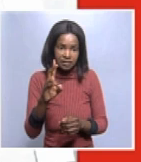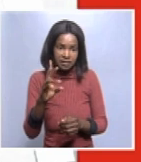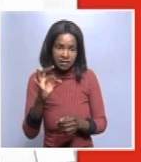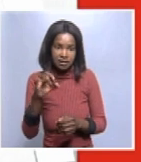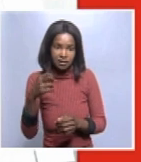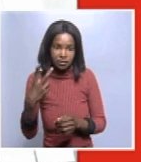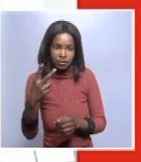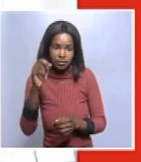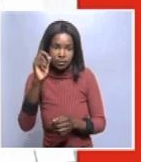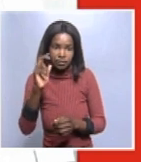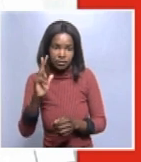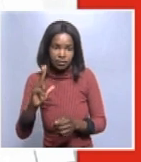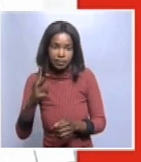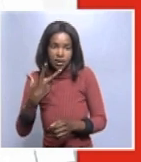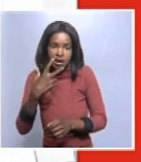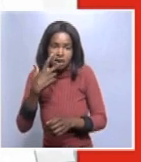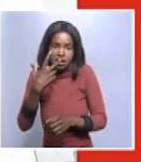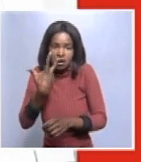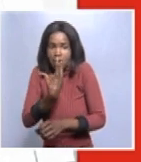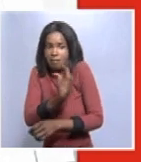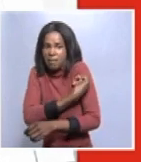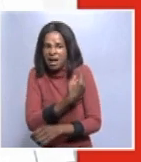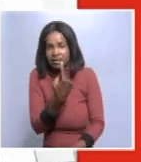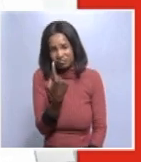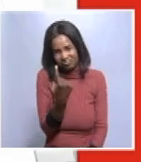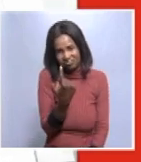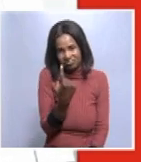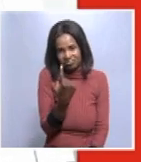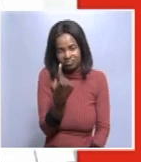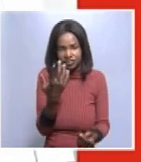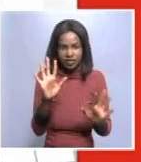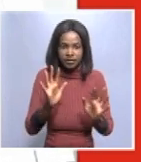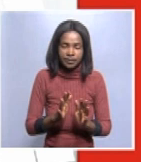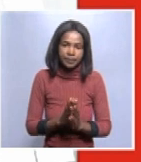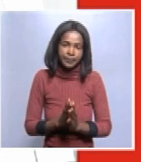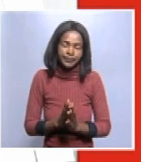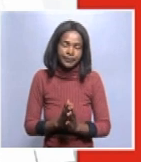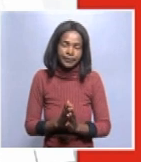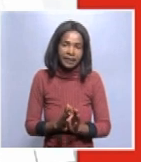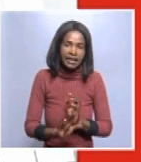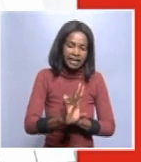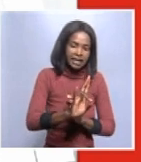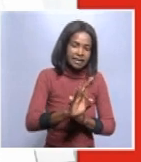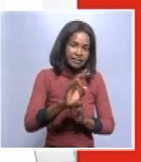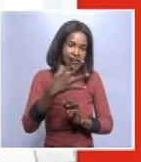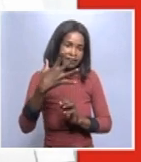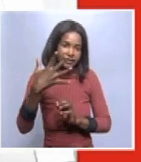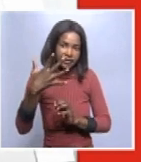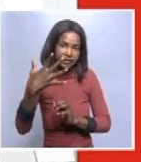people have received one dose of COVID-19 vaccine, while 75,